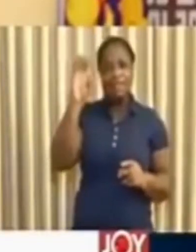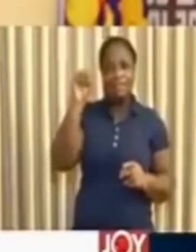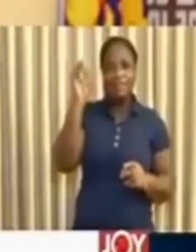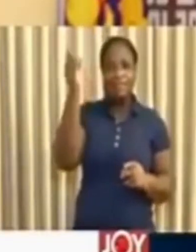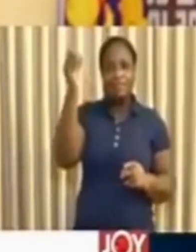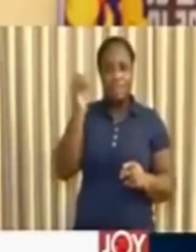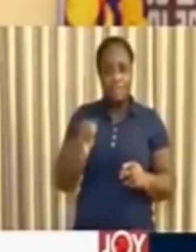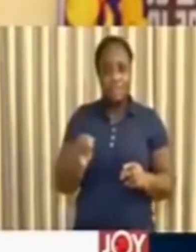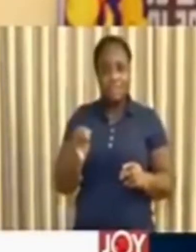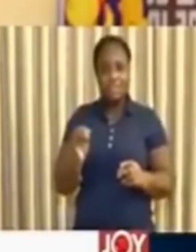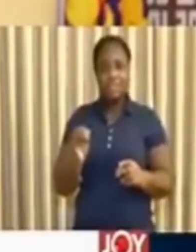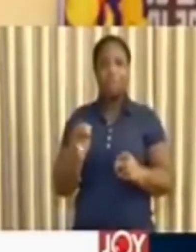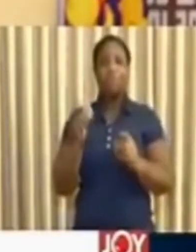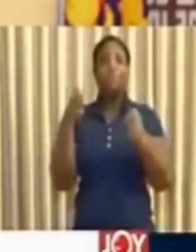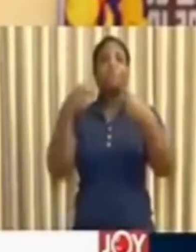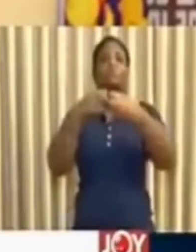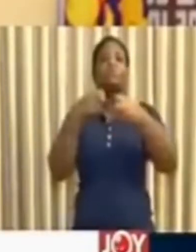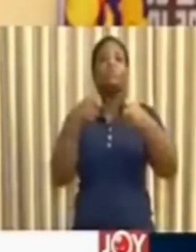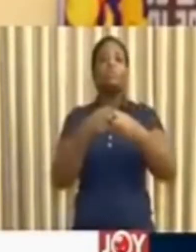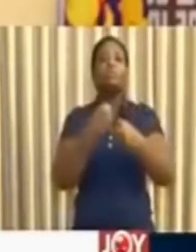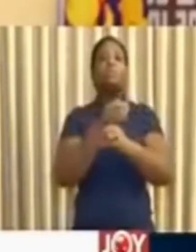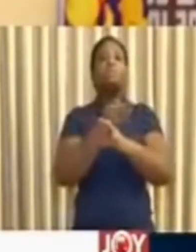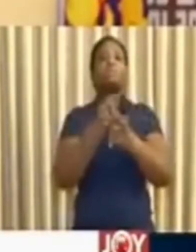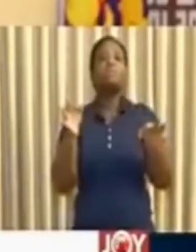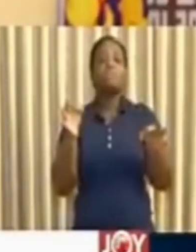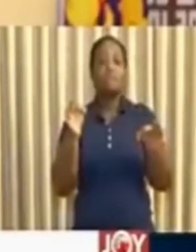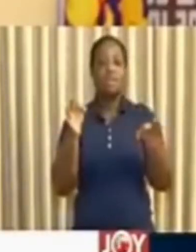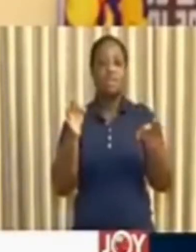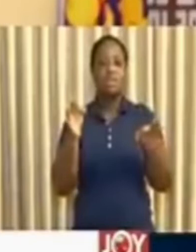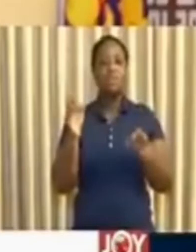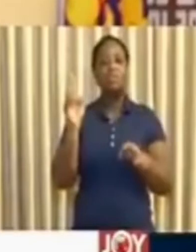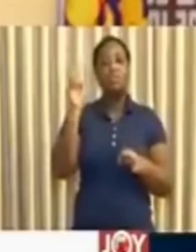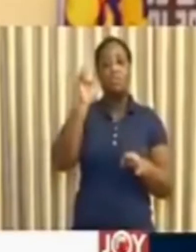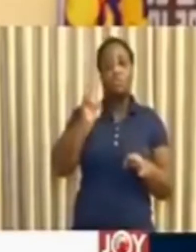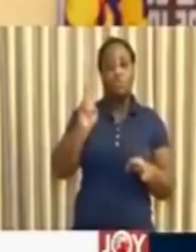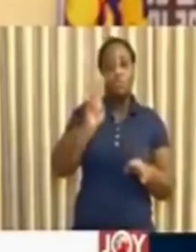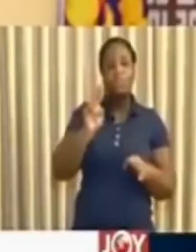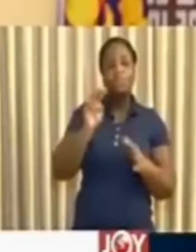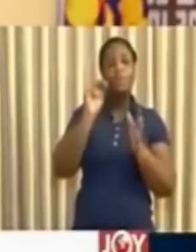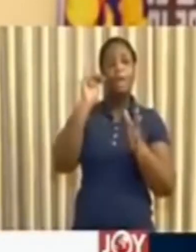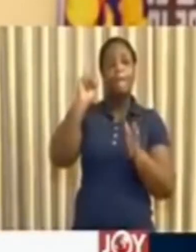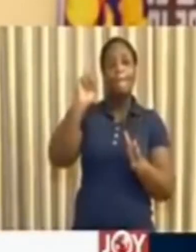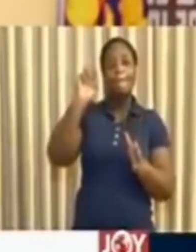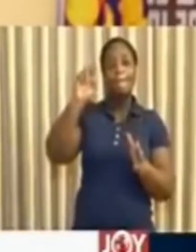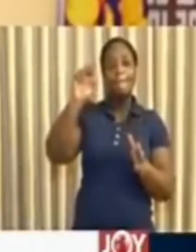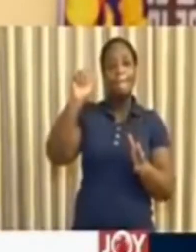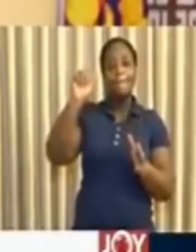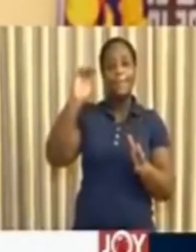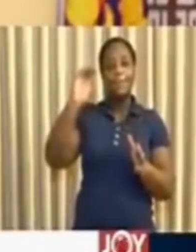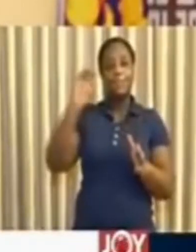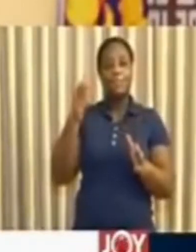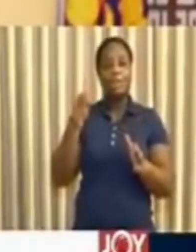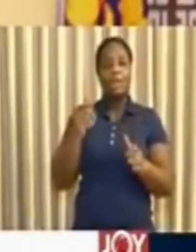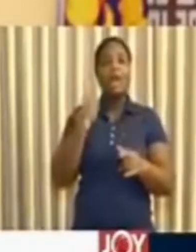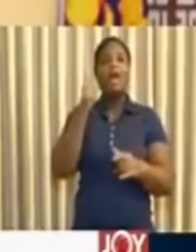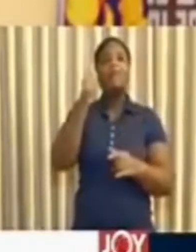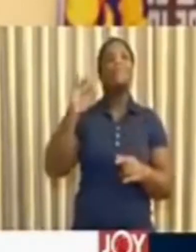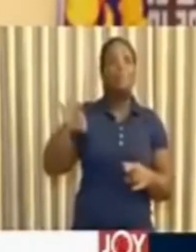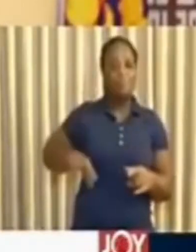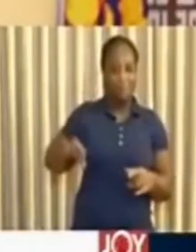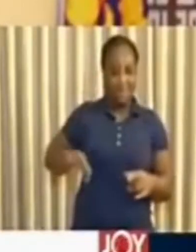of your electricity bill for this period using your March 2020 bill as your benchmark.